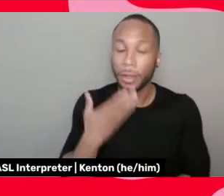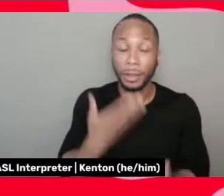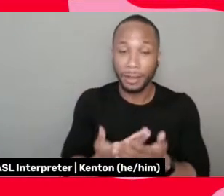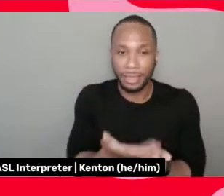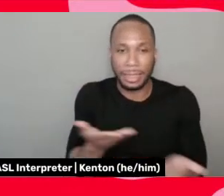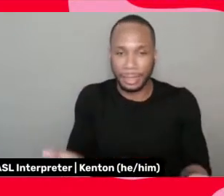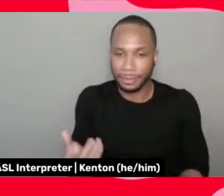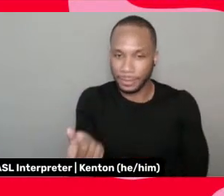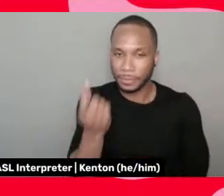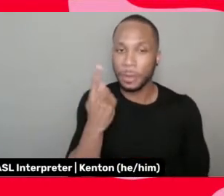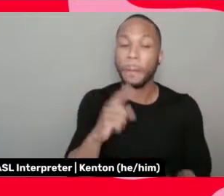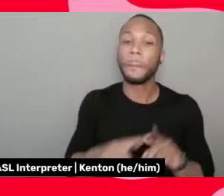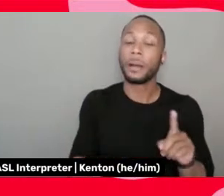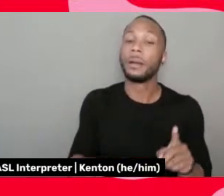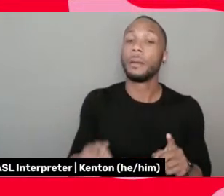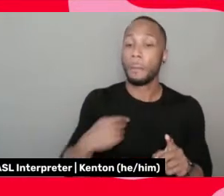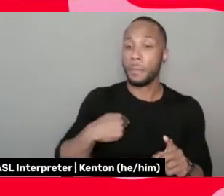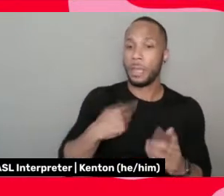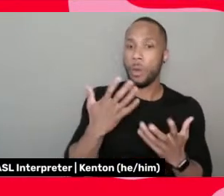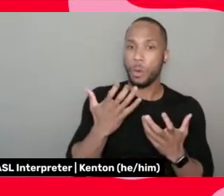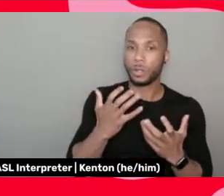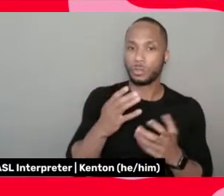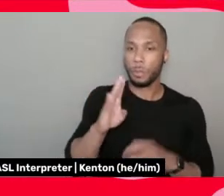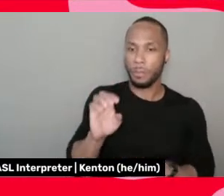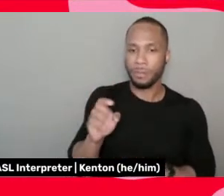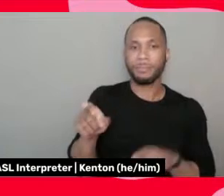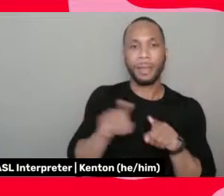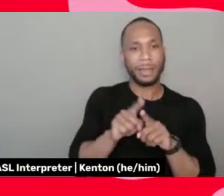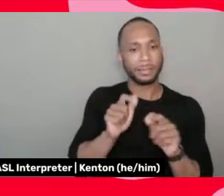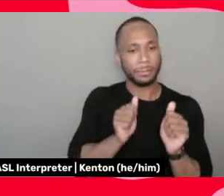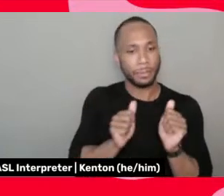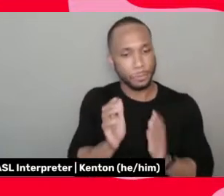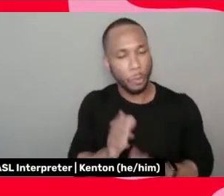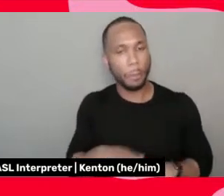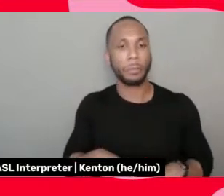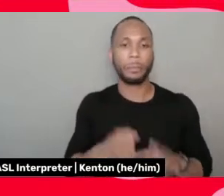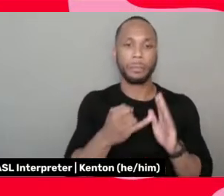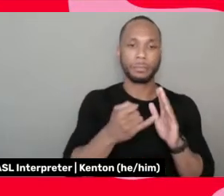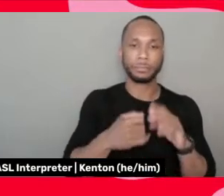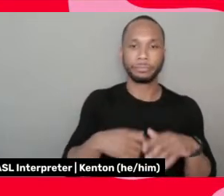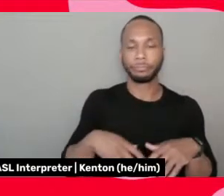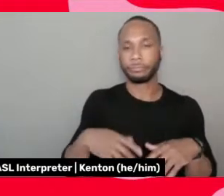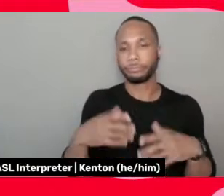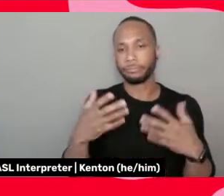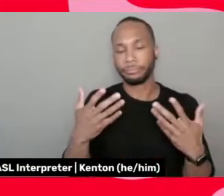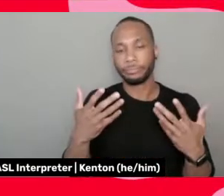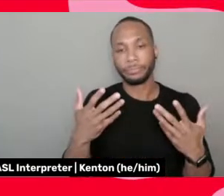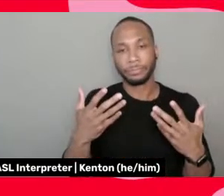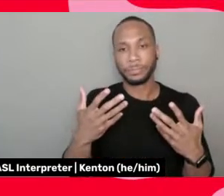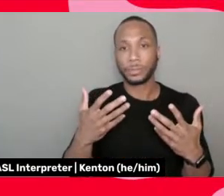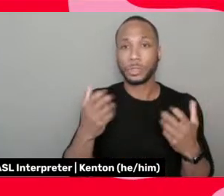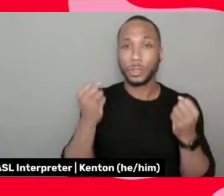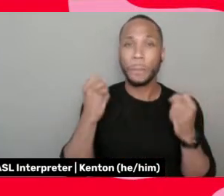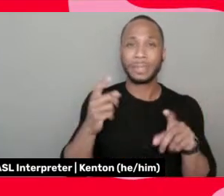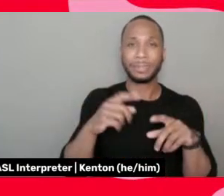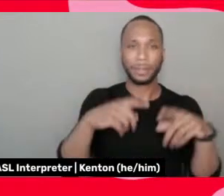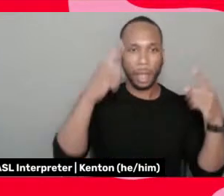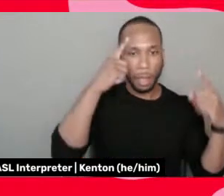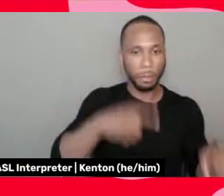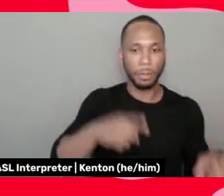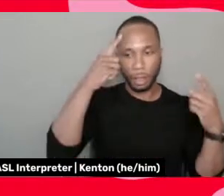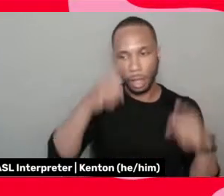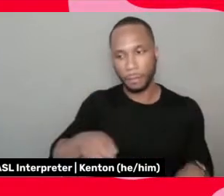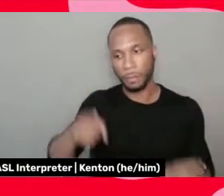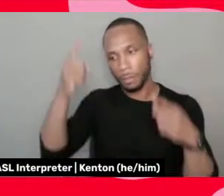as a, as what I wanted to be as an actress and as a performer and entertainer, I just, I mean, there were so many compromises as